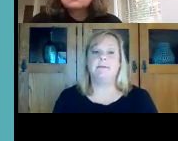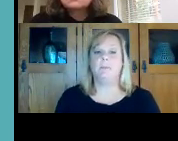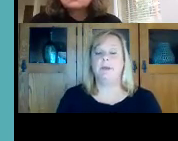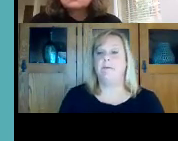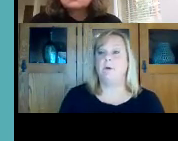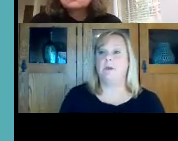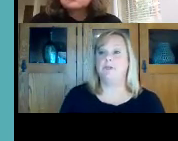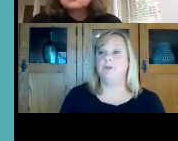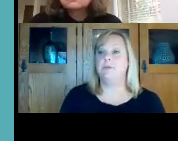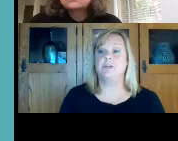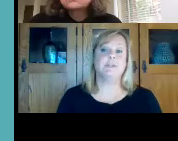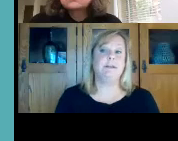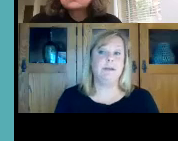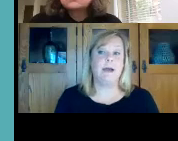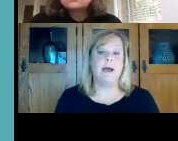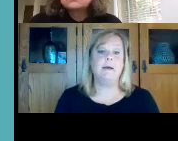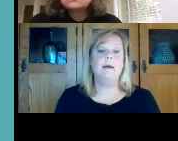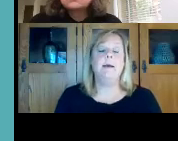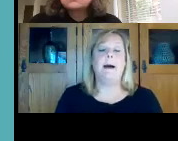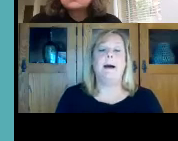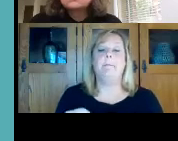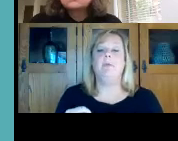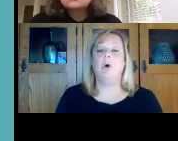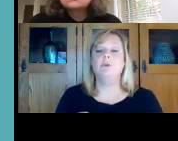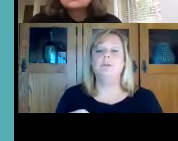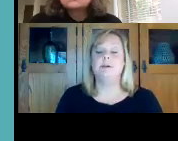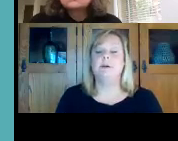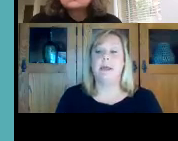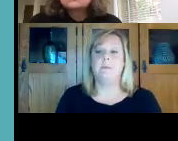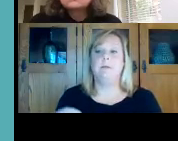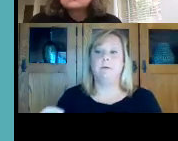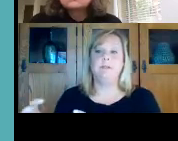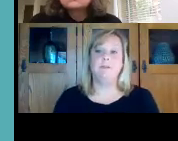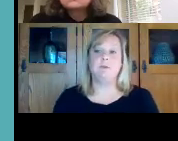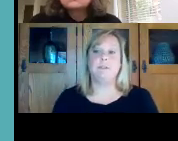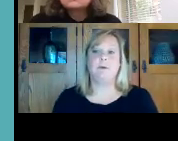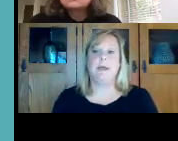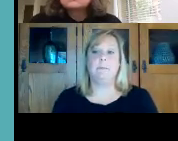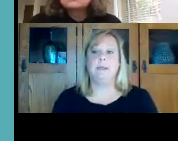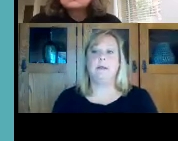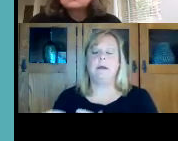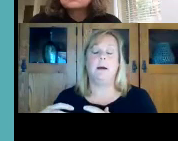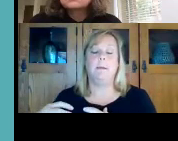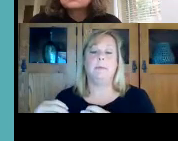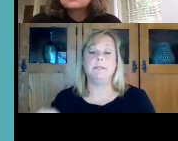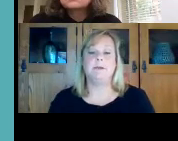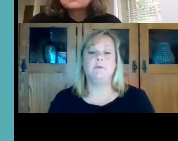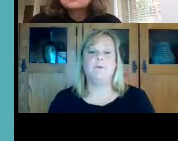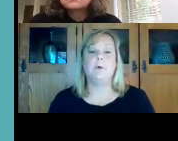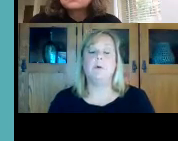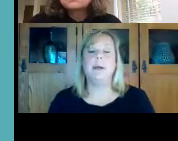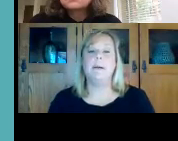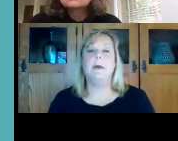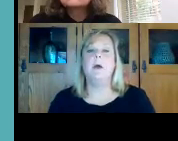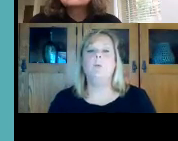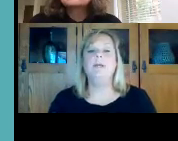cognitive or behavioral issues such as cvi those still can be those individuals still can be um considered